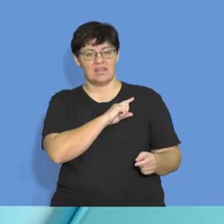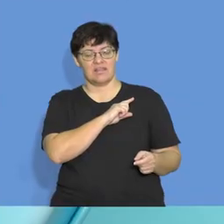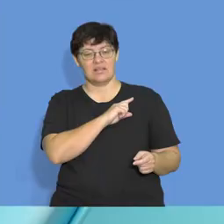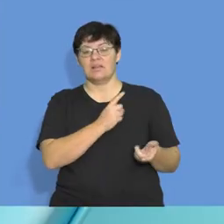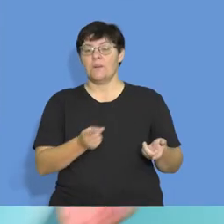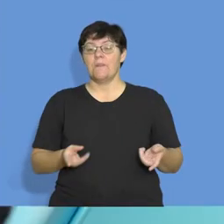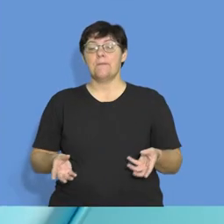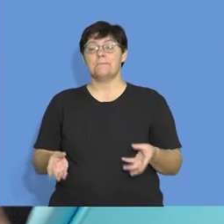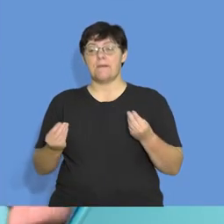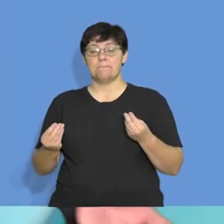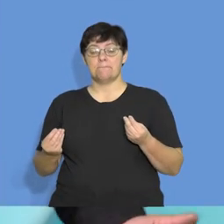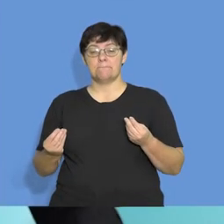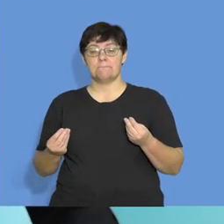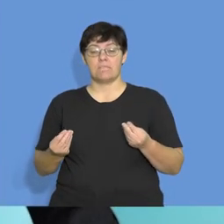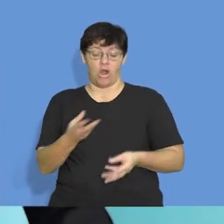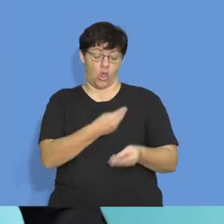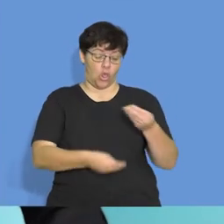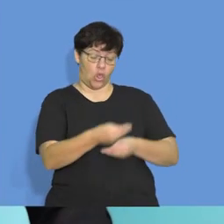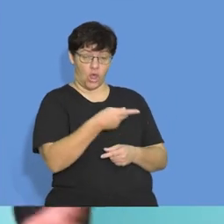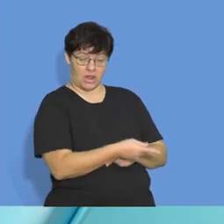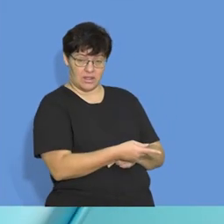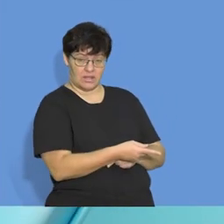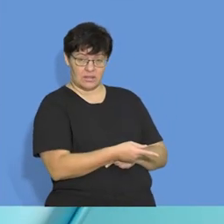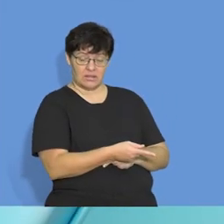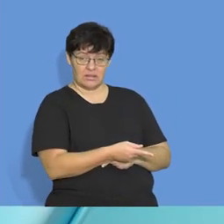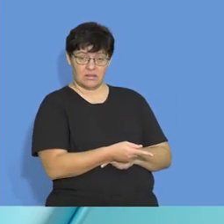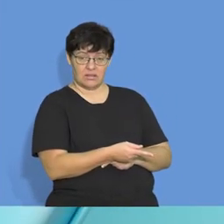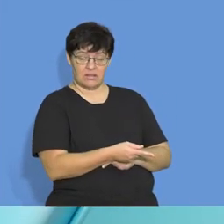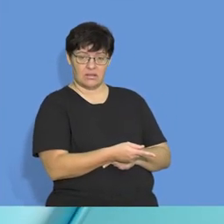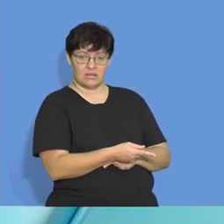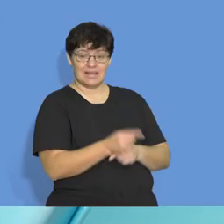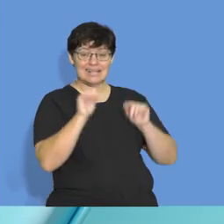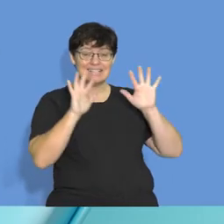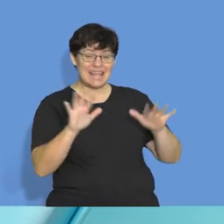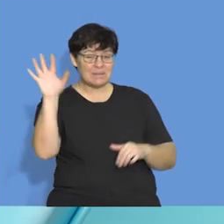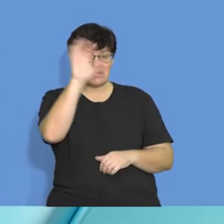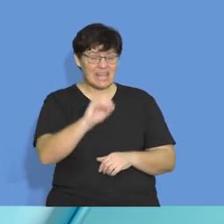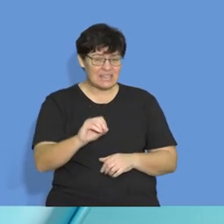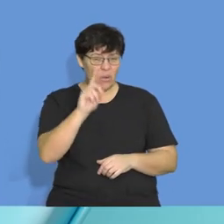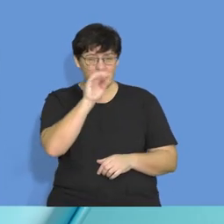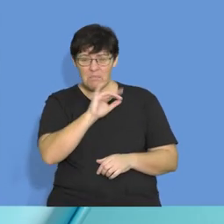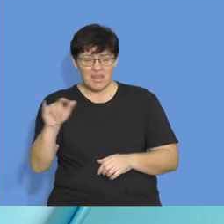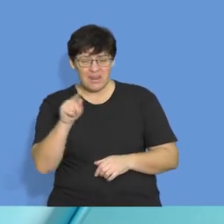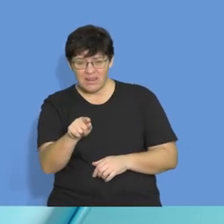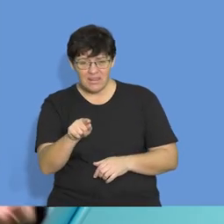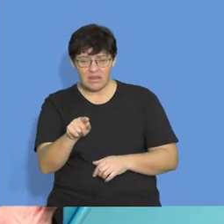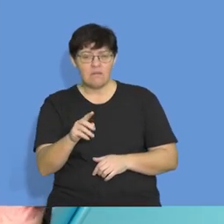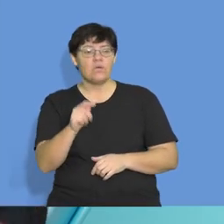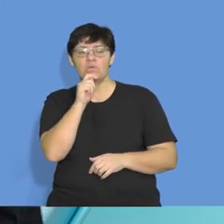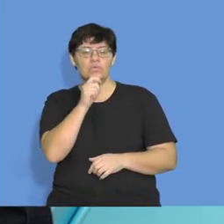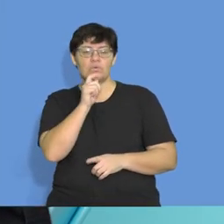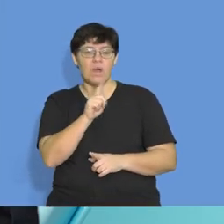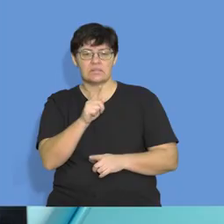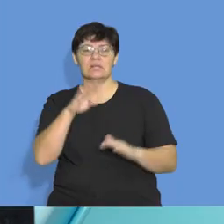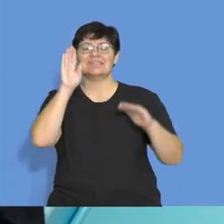to go the other route, the unethical route, 10% of that money, which could have been used as a discount